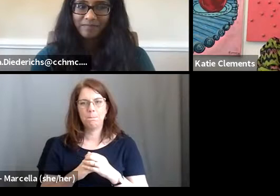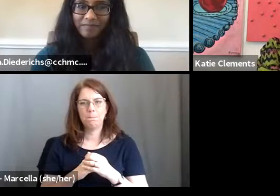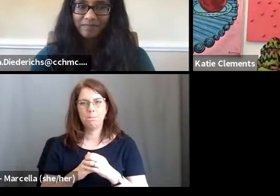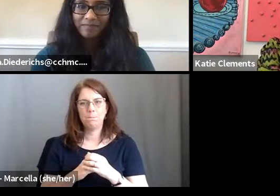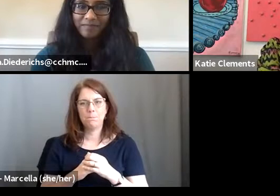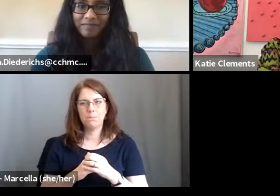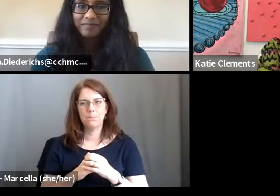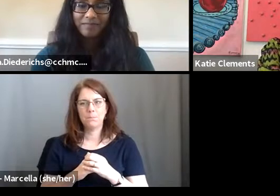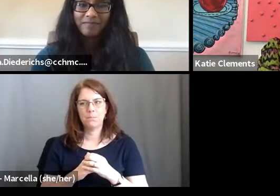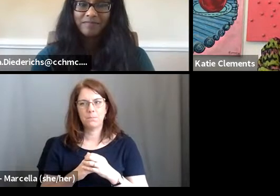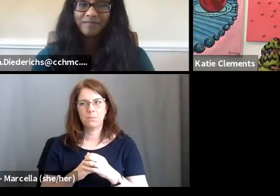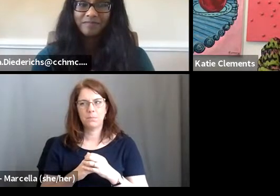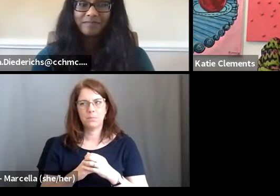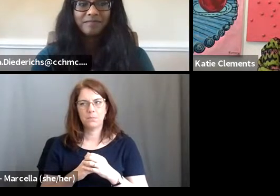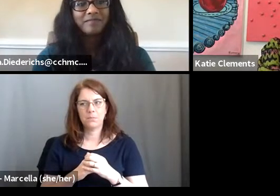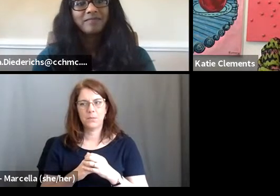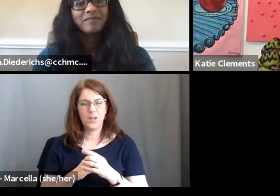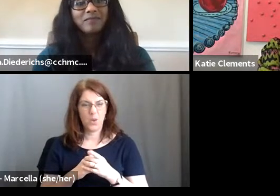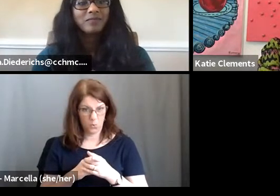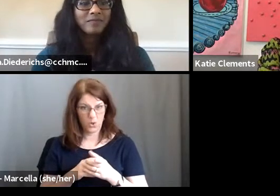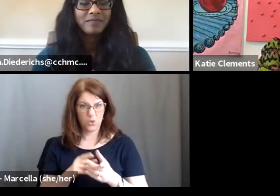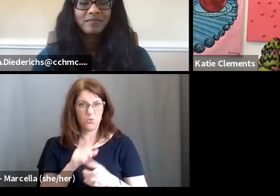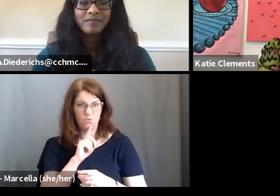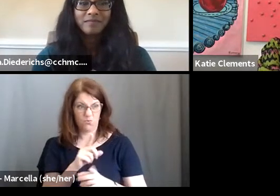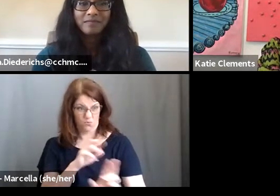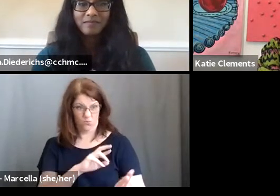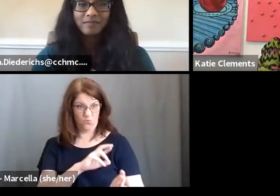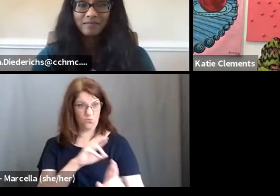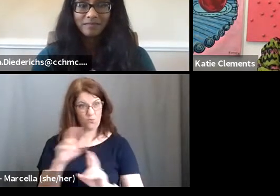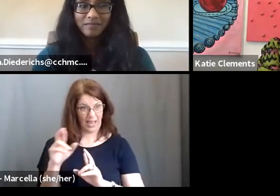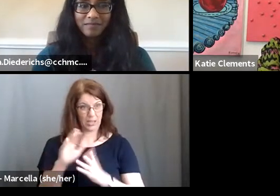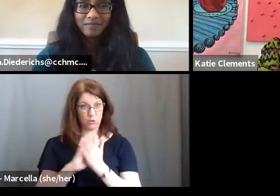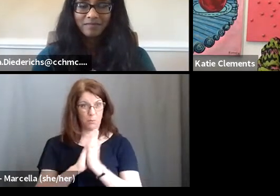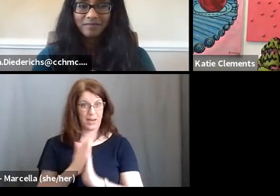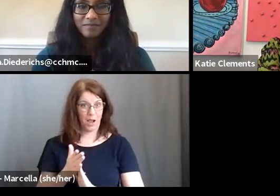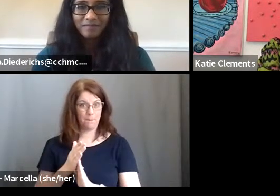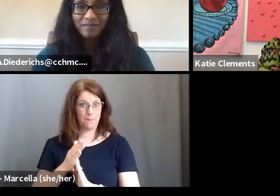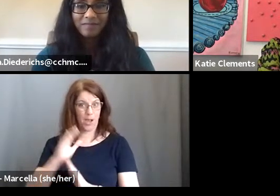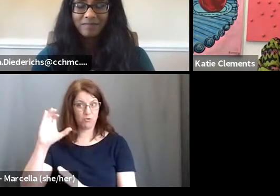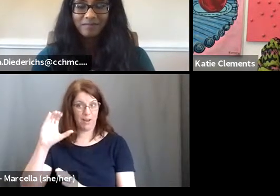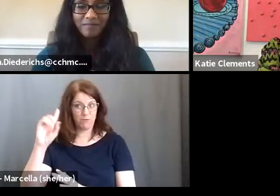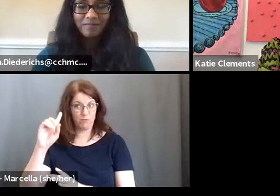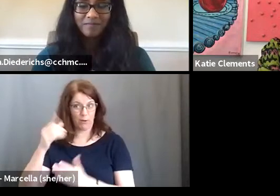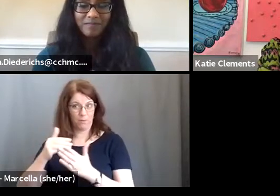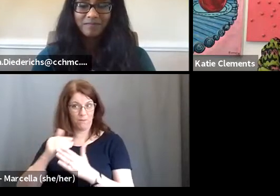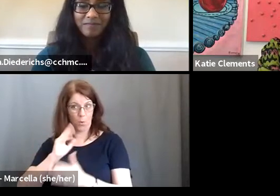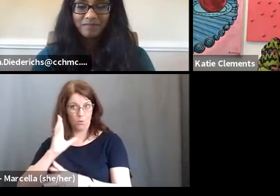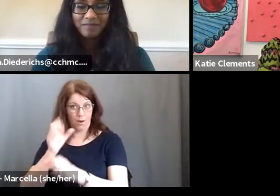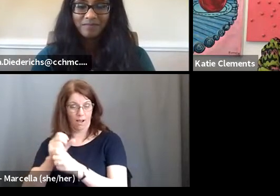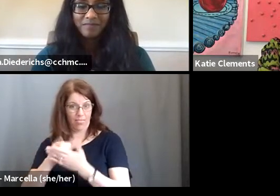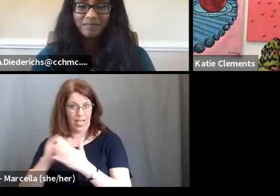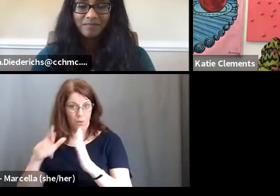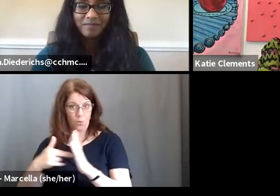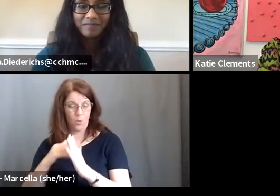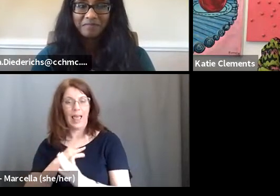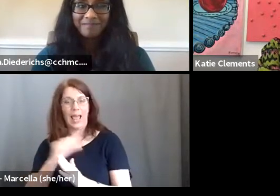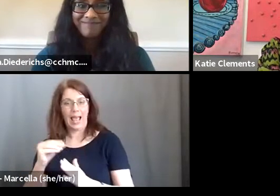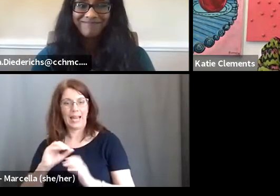you ready to become a creative director before you landed in that role? And how did you practice patience?